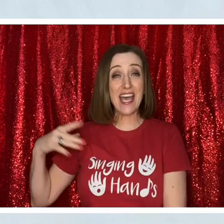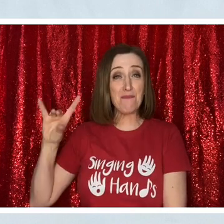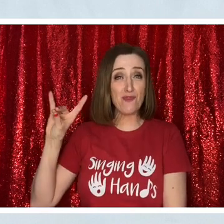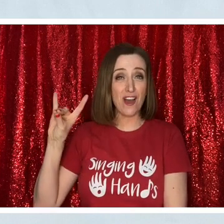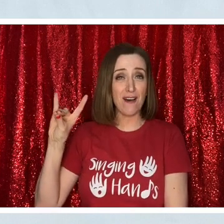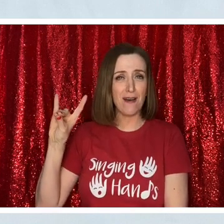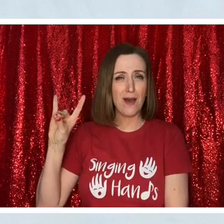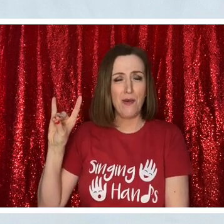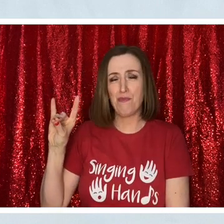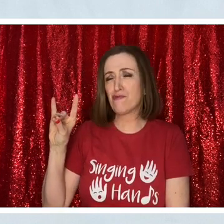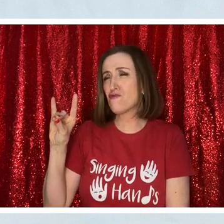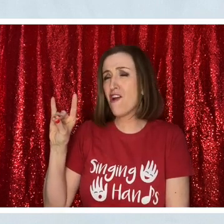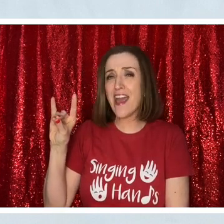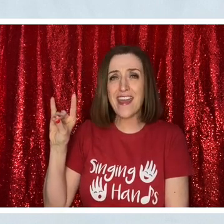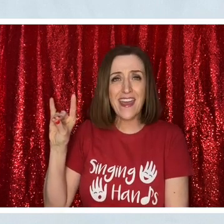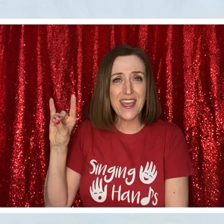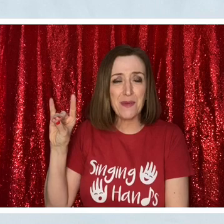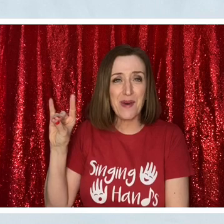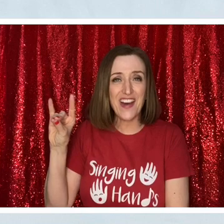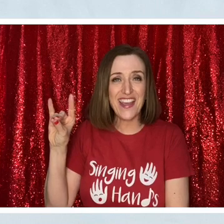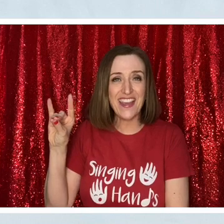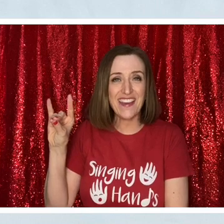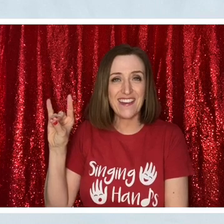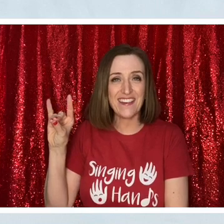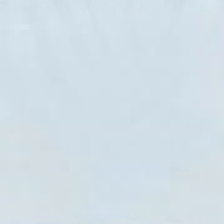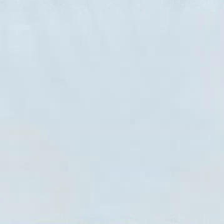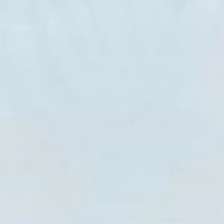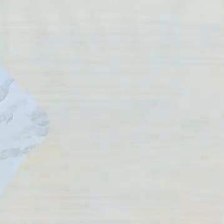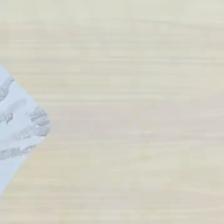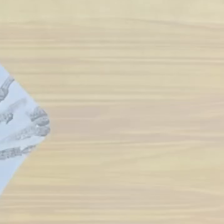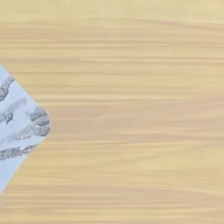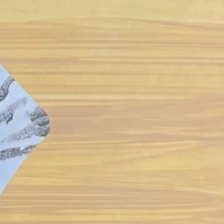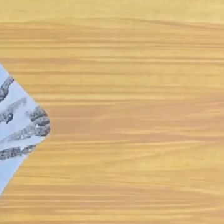zebra braying in my ear.